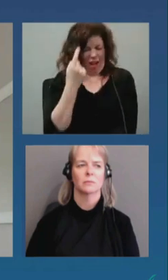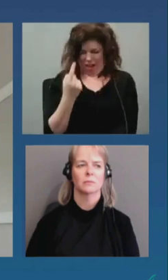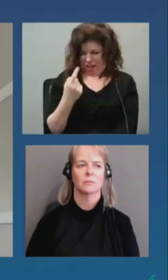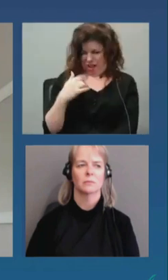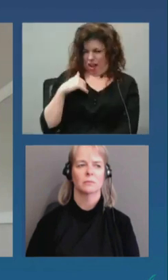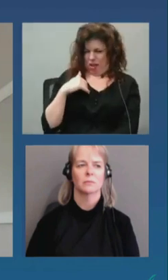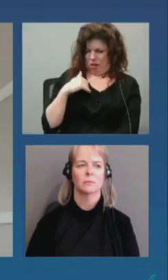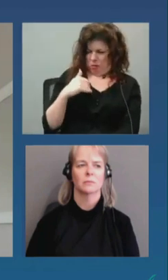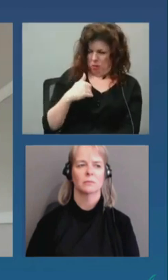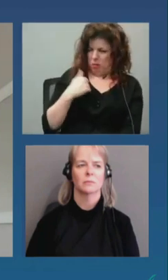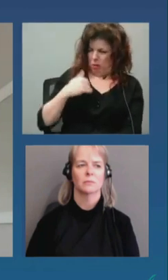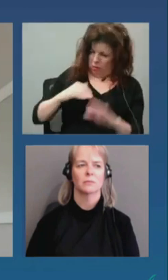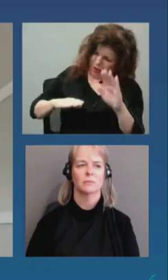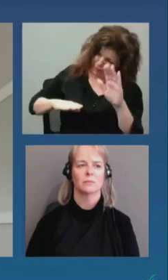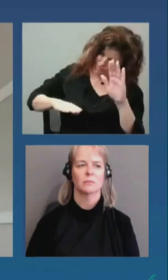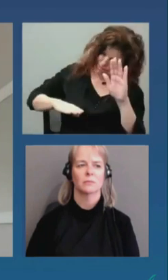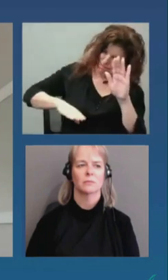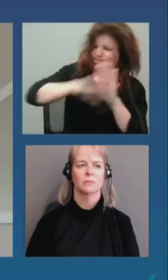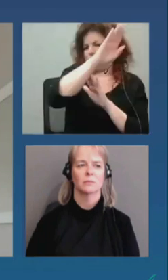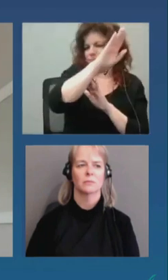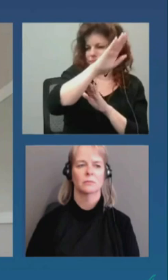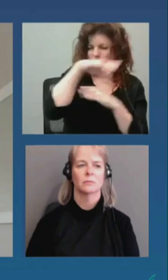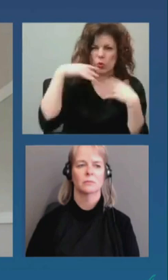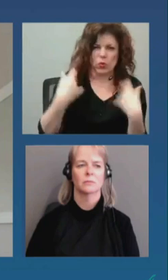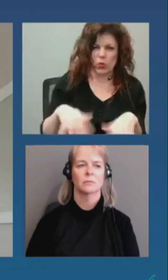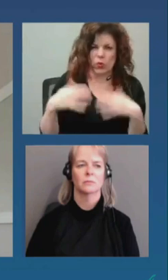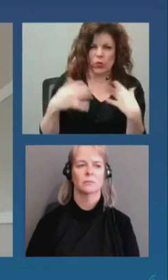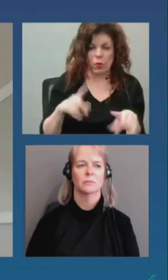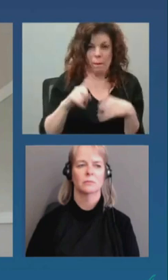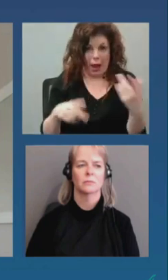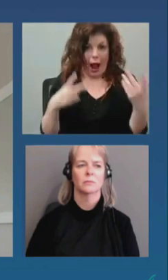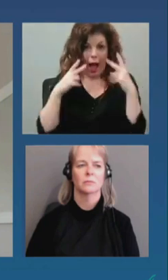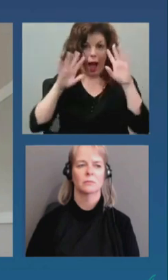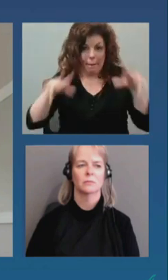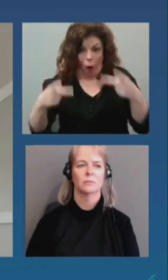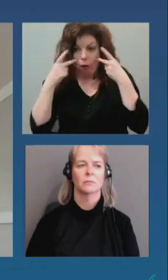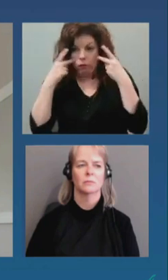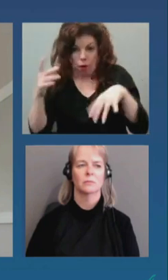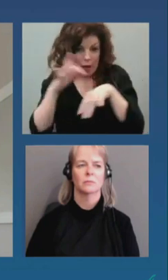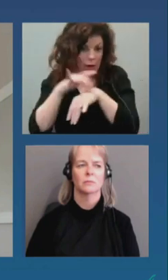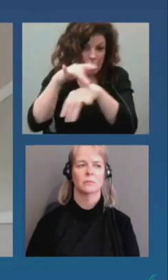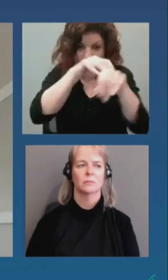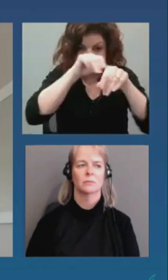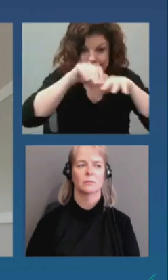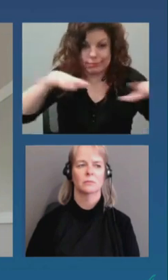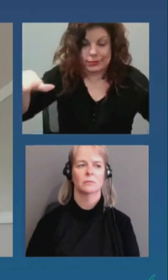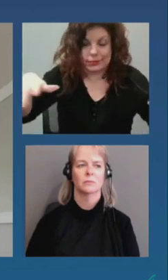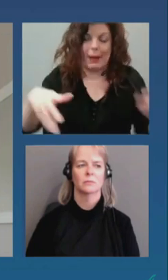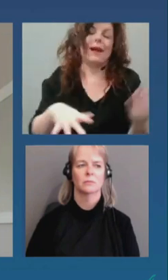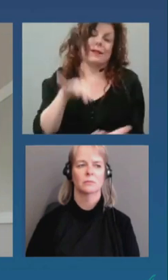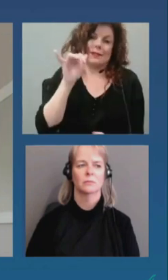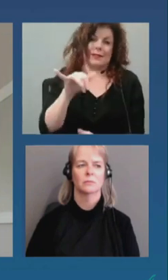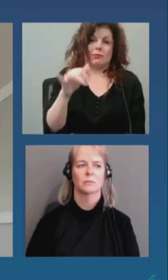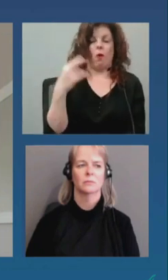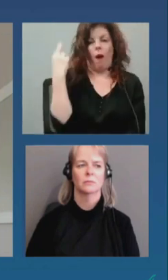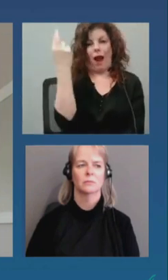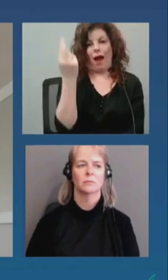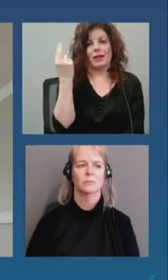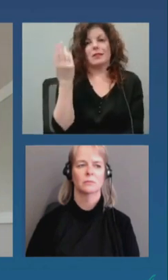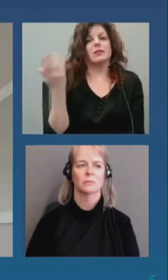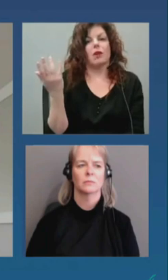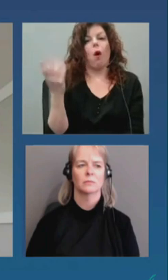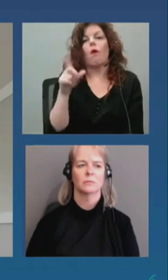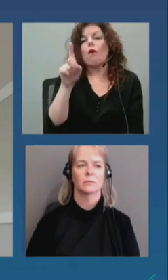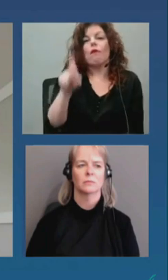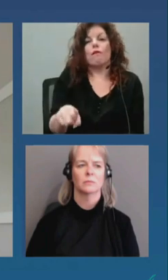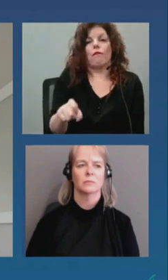exponentielle et on peut voir la réalité et c'est pourquoi il faut plus